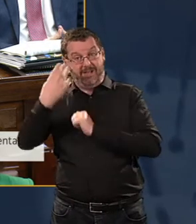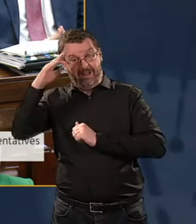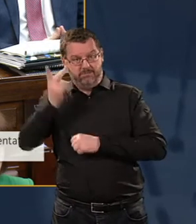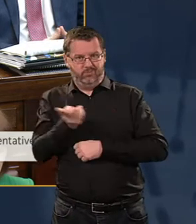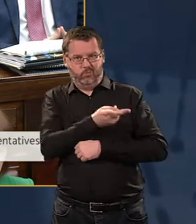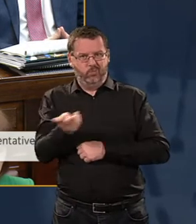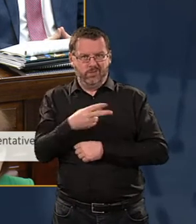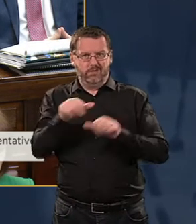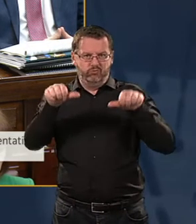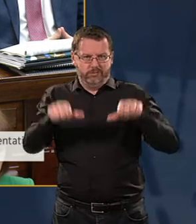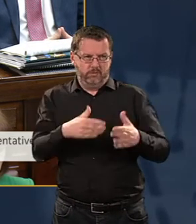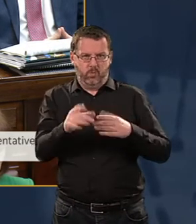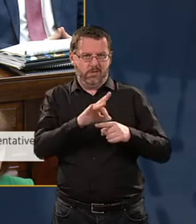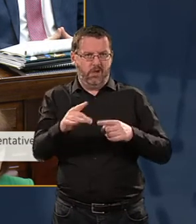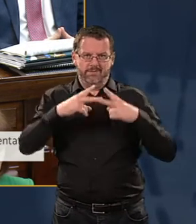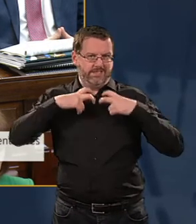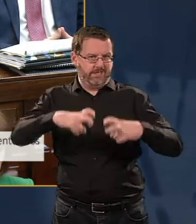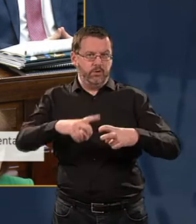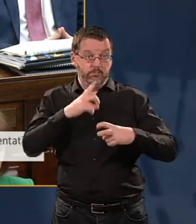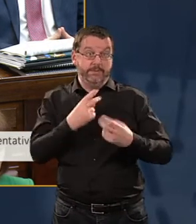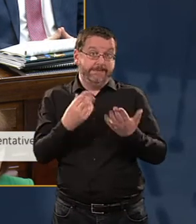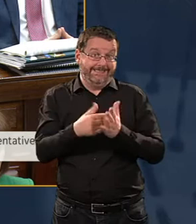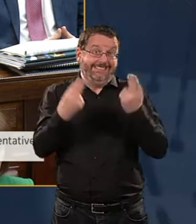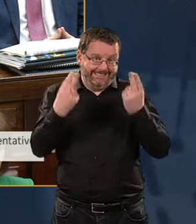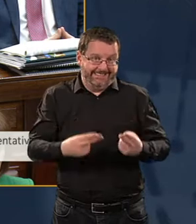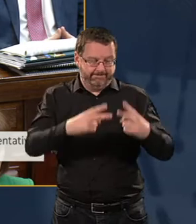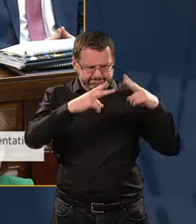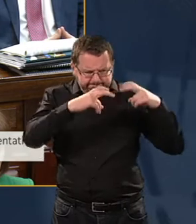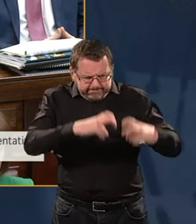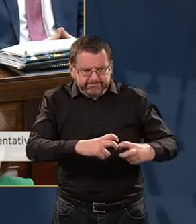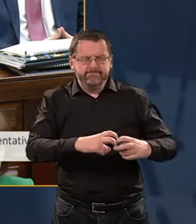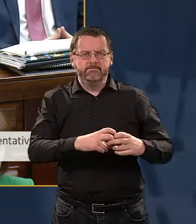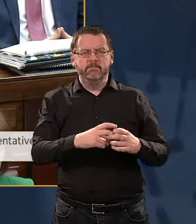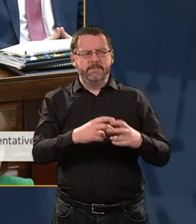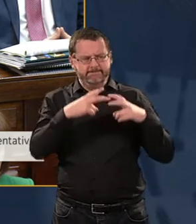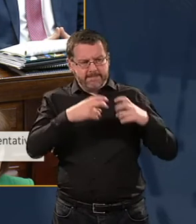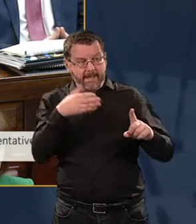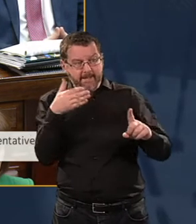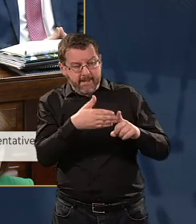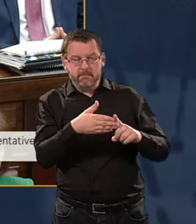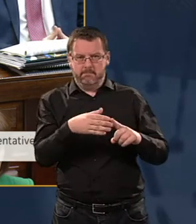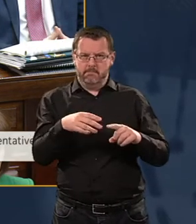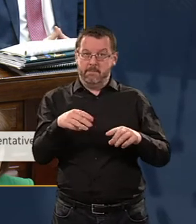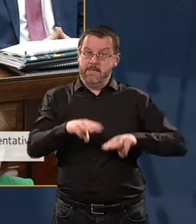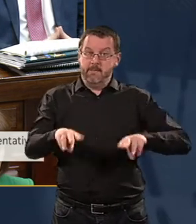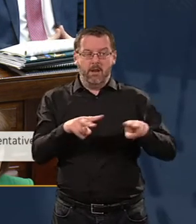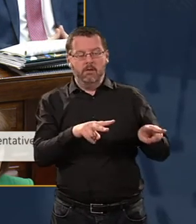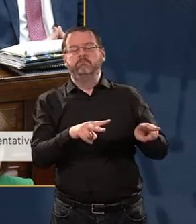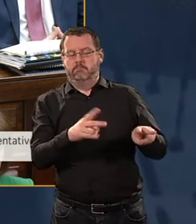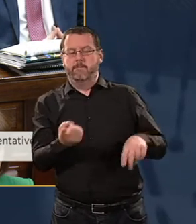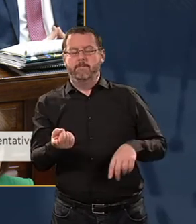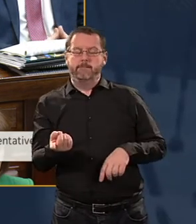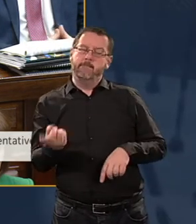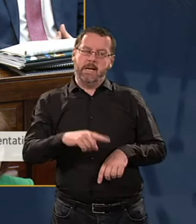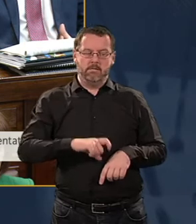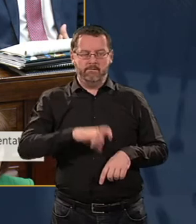but I agree that those investigations are required. The objective must be to restore confidence in how FAI